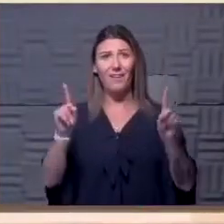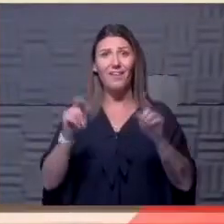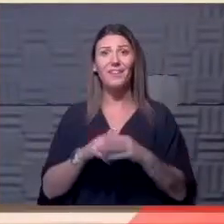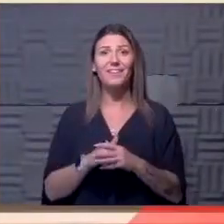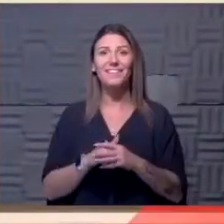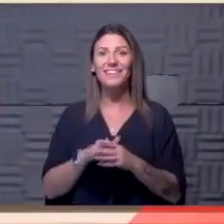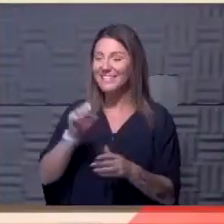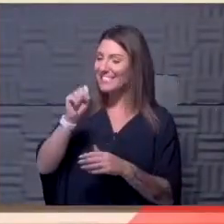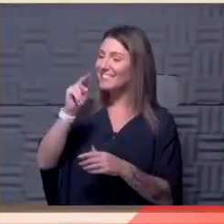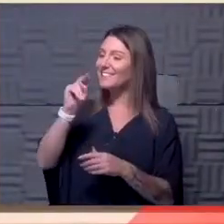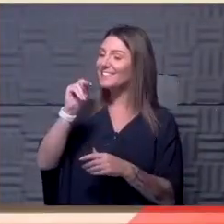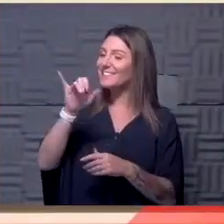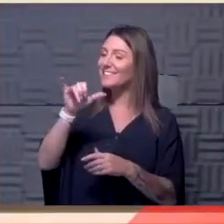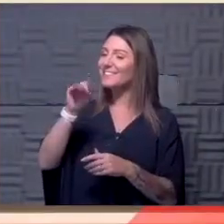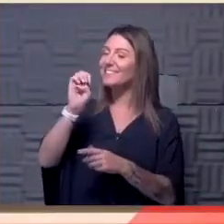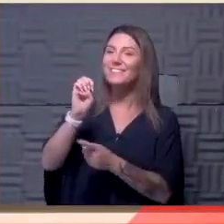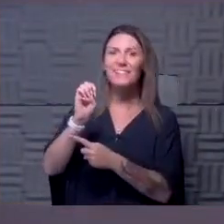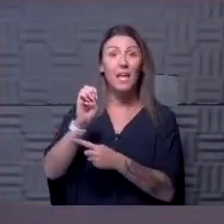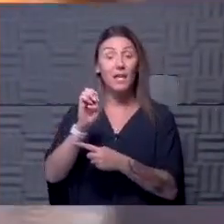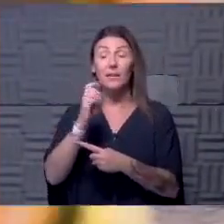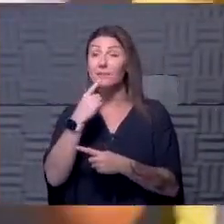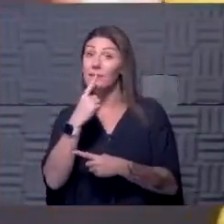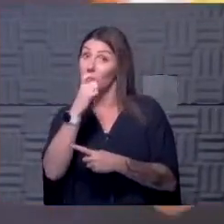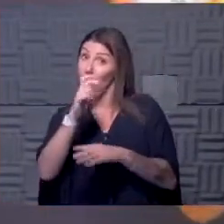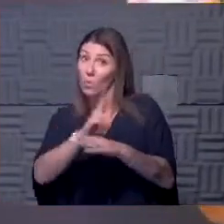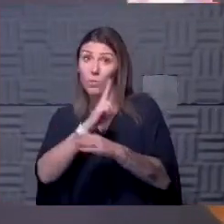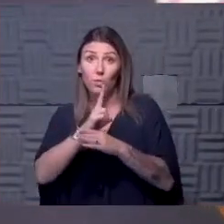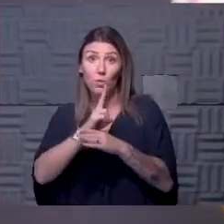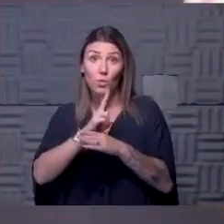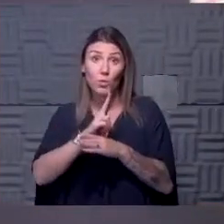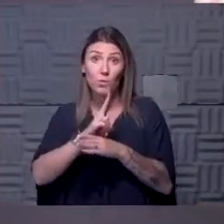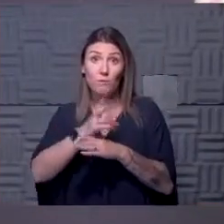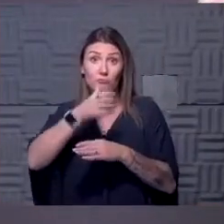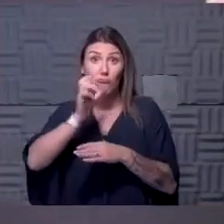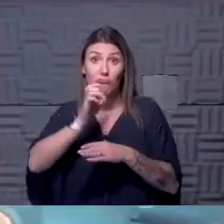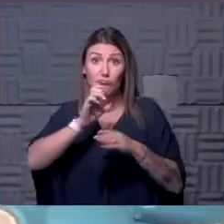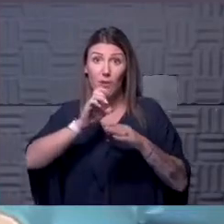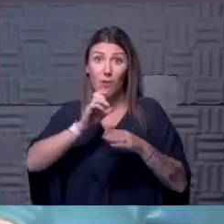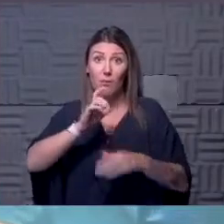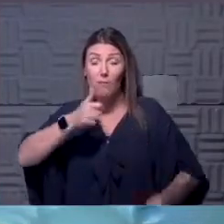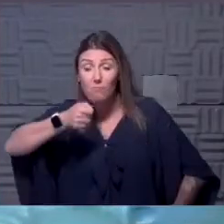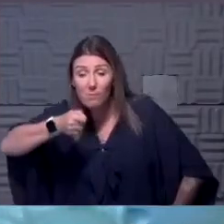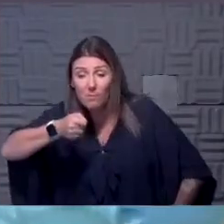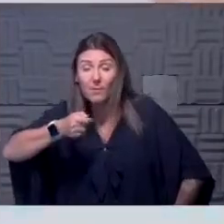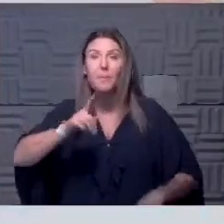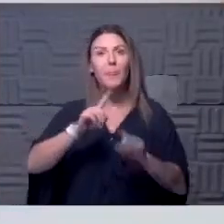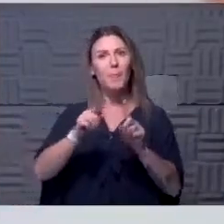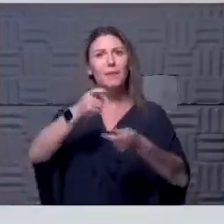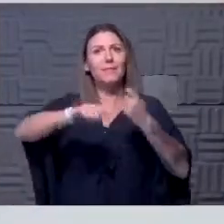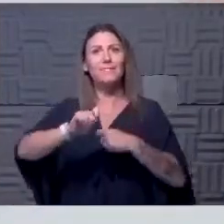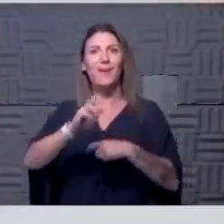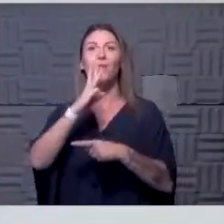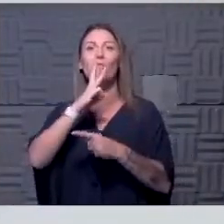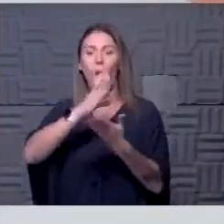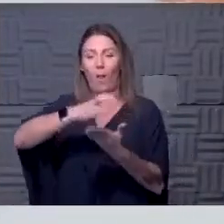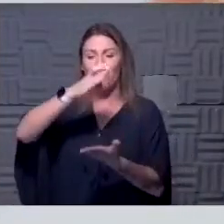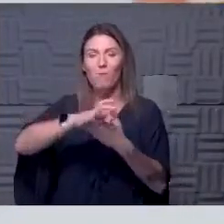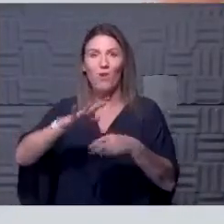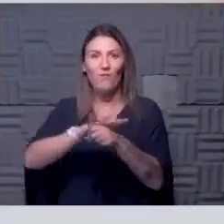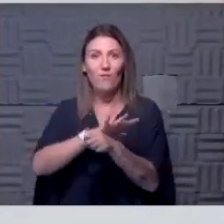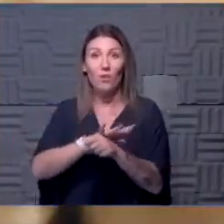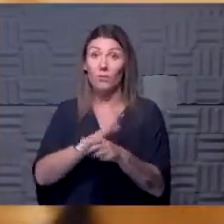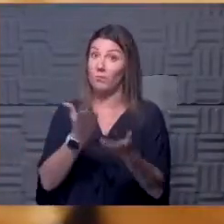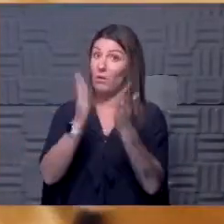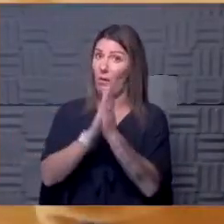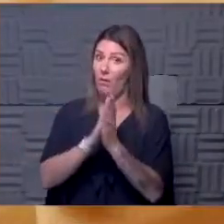Sunny says, don't use the drinking fountains. Instead, keep your water bottles full. You'll be asked to wash